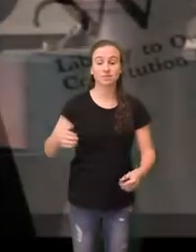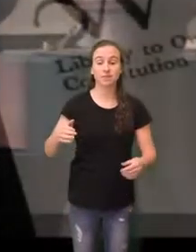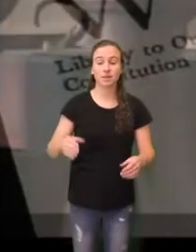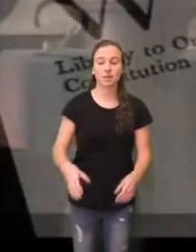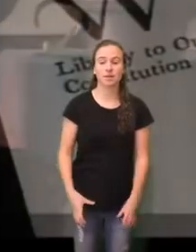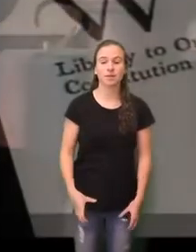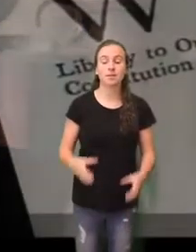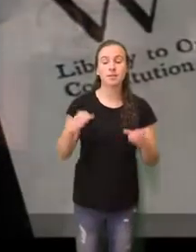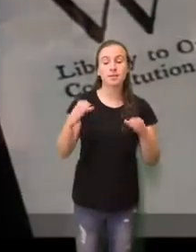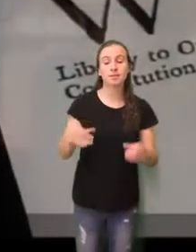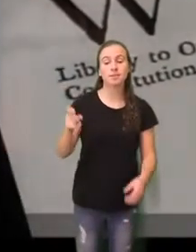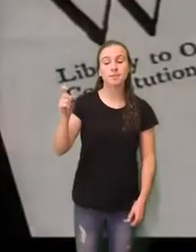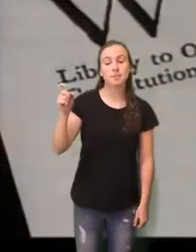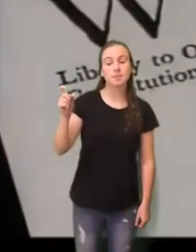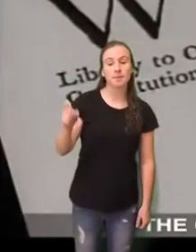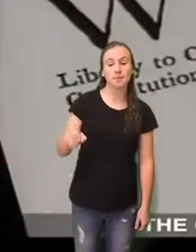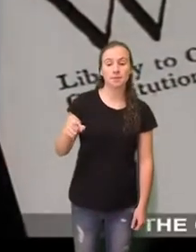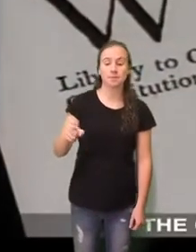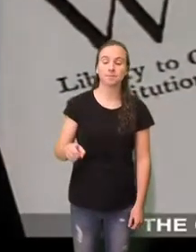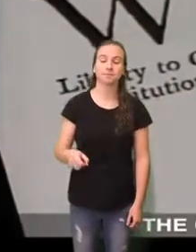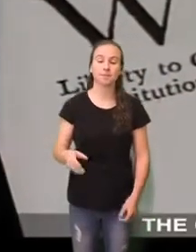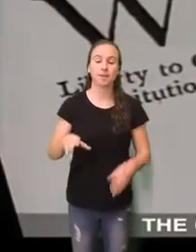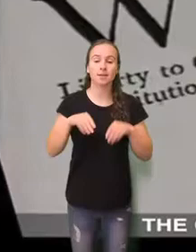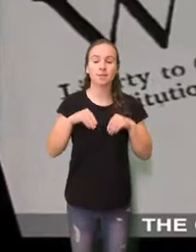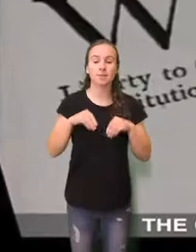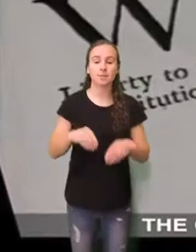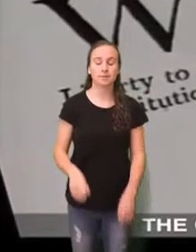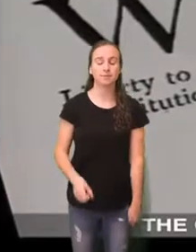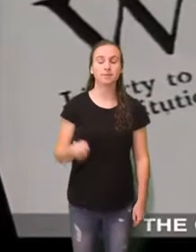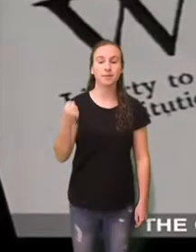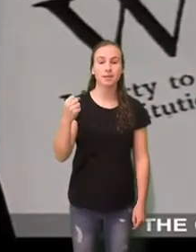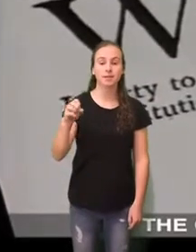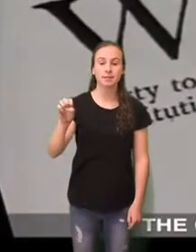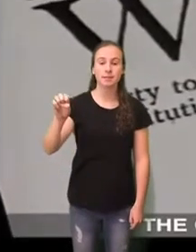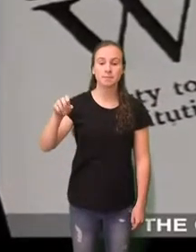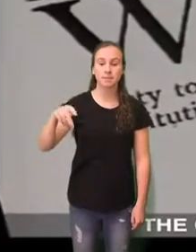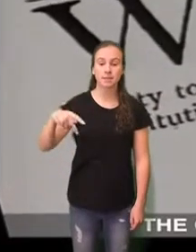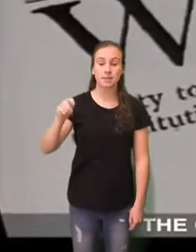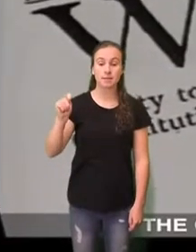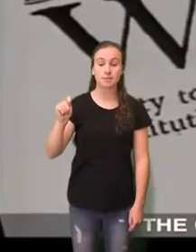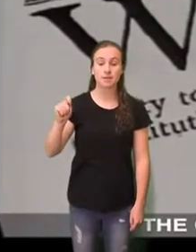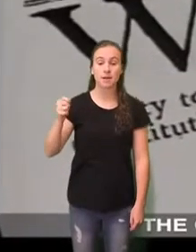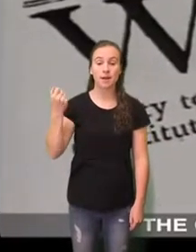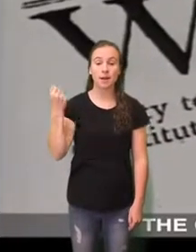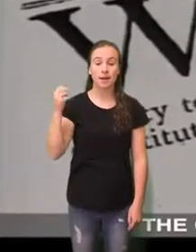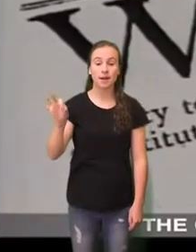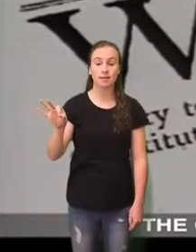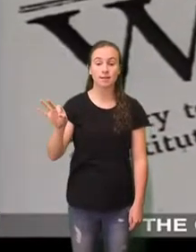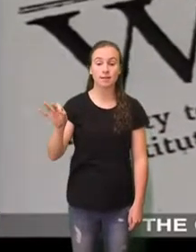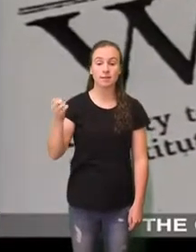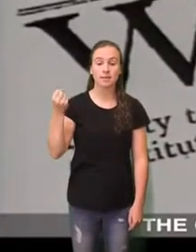September 19th, 1787. The Constitution is made public.